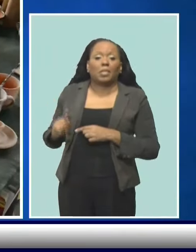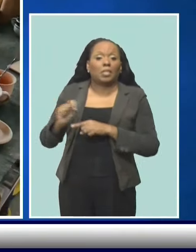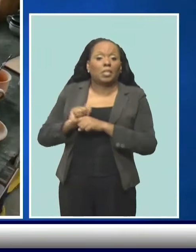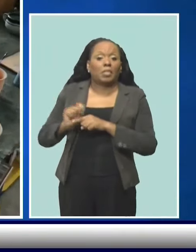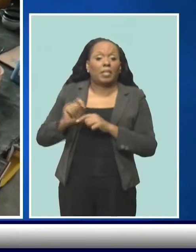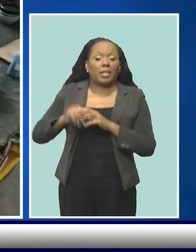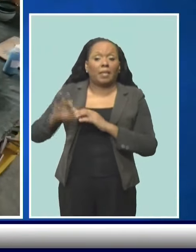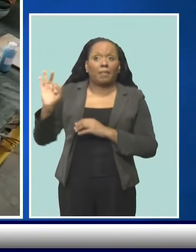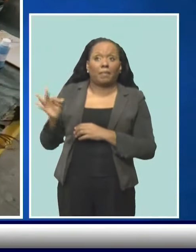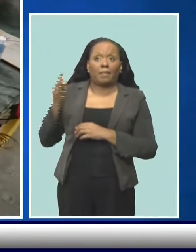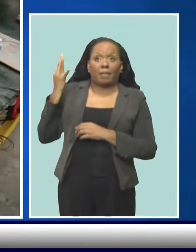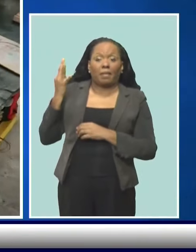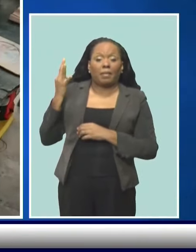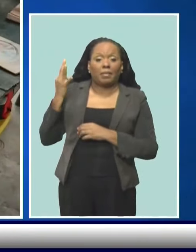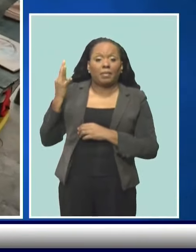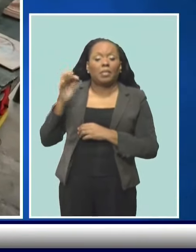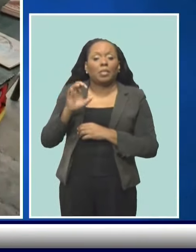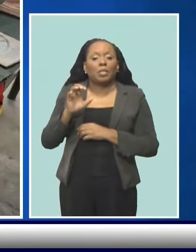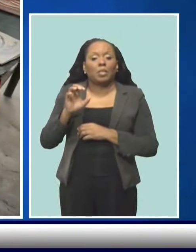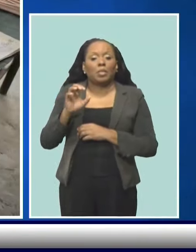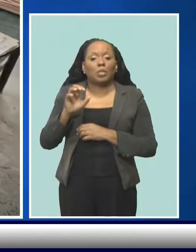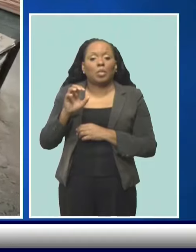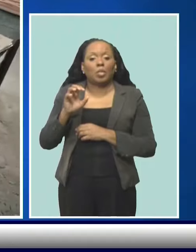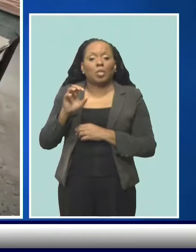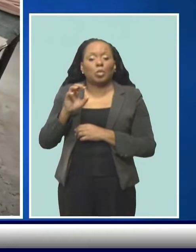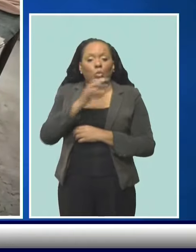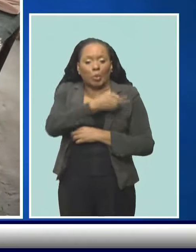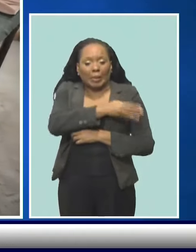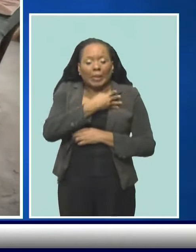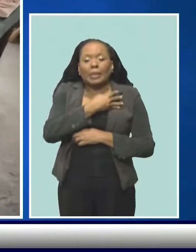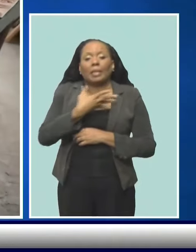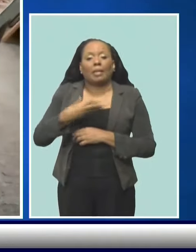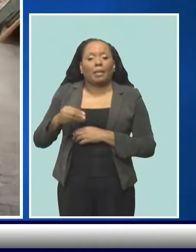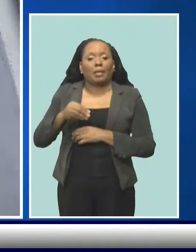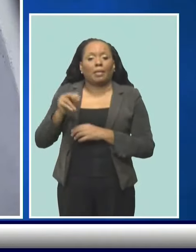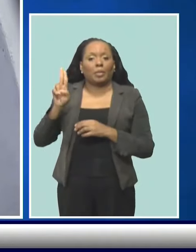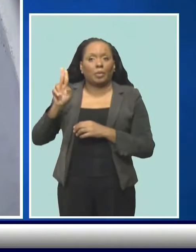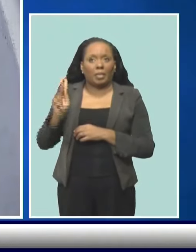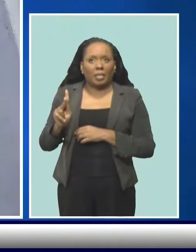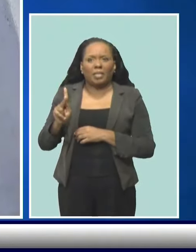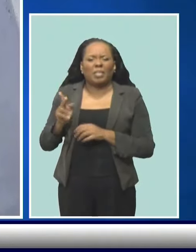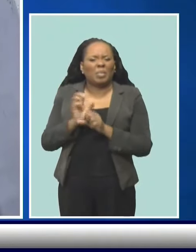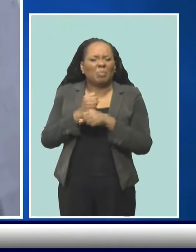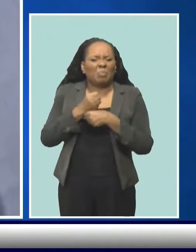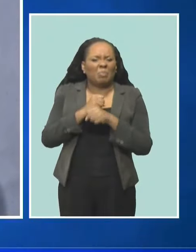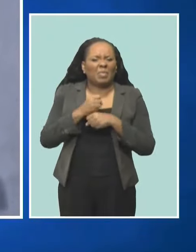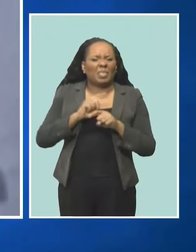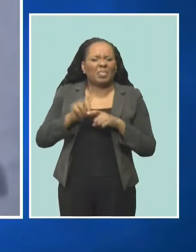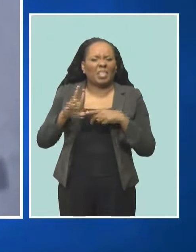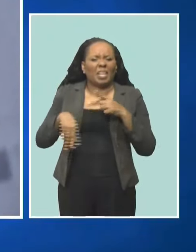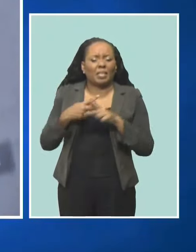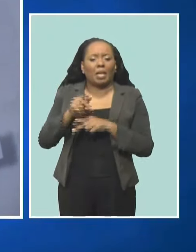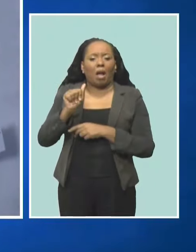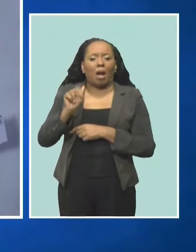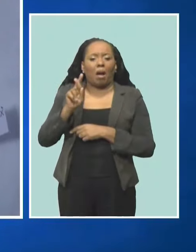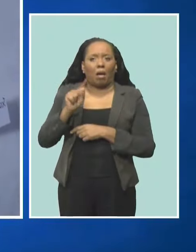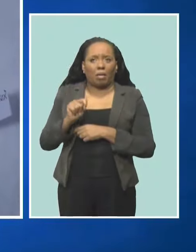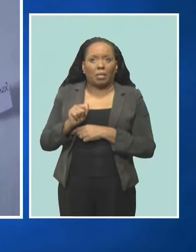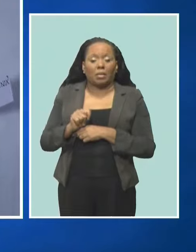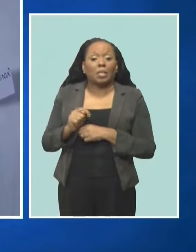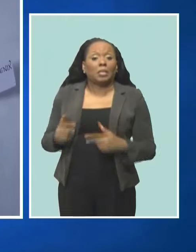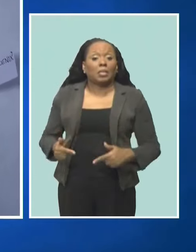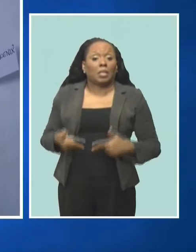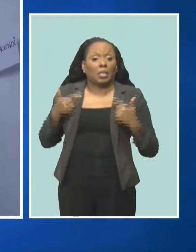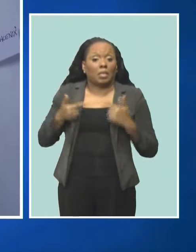UK, Ms. Pillay's work includes painting, mixed media and ceramics. The artist, who has been living in Barbados for 42 years,